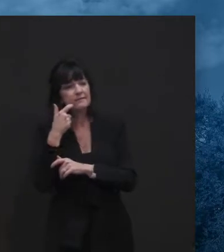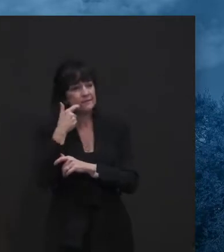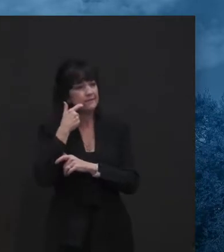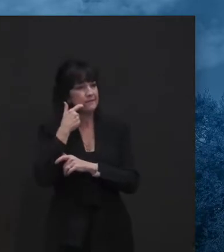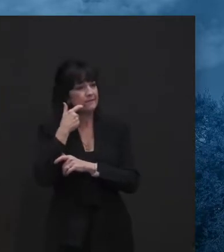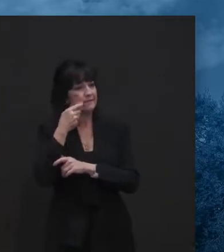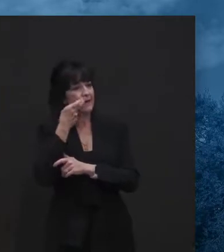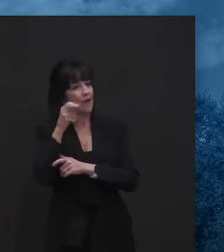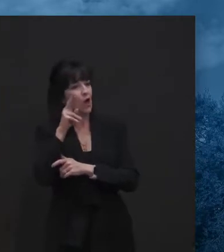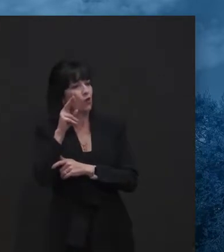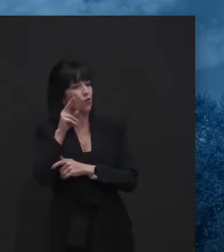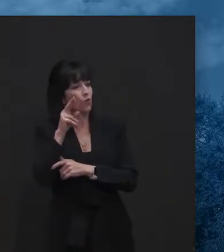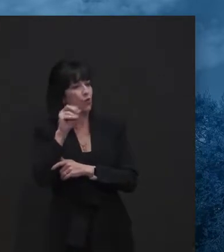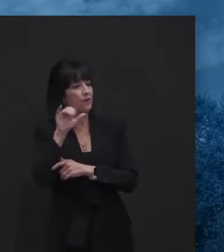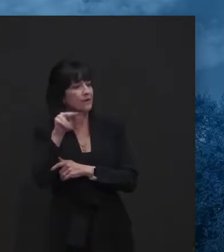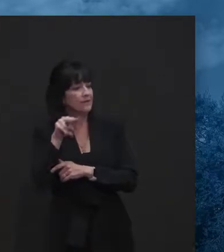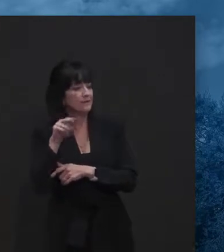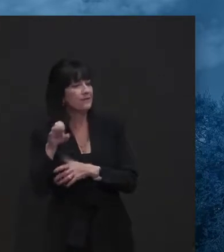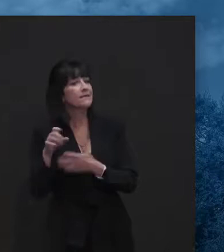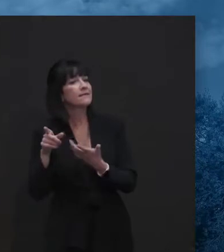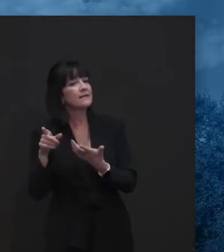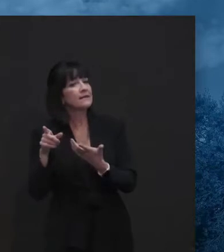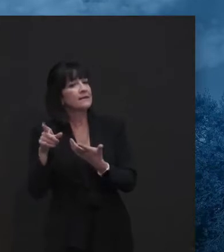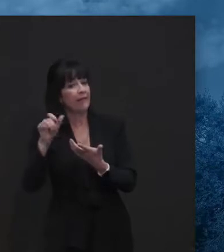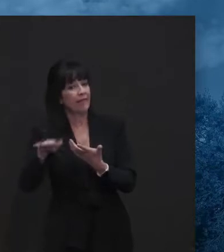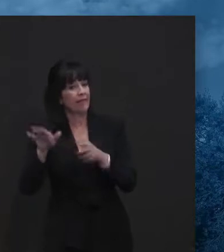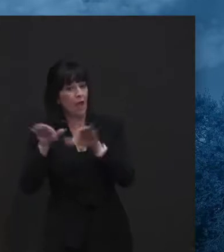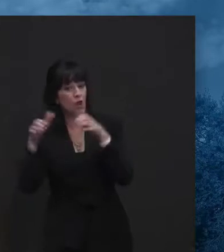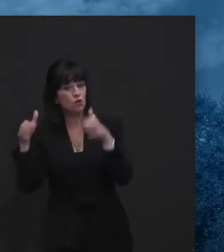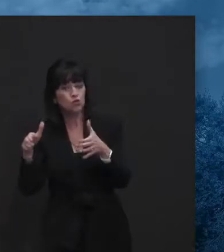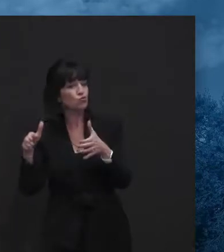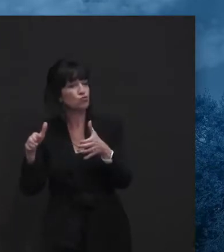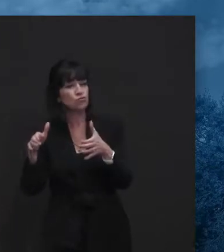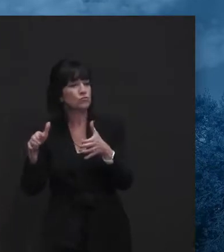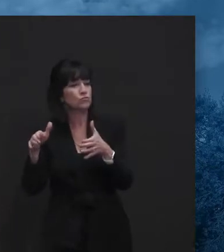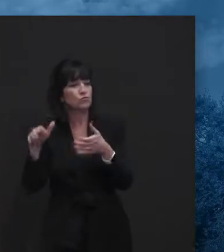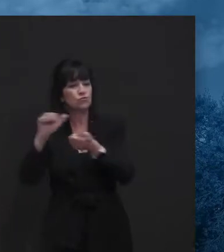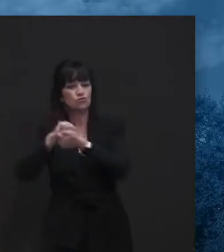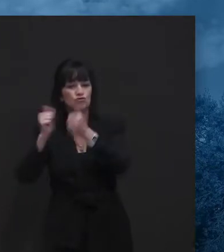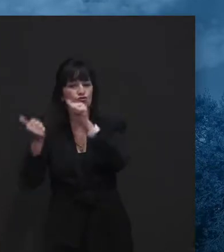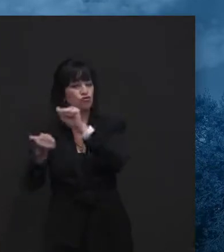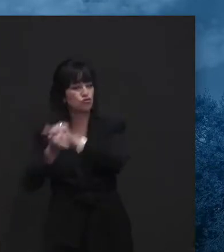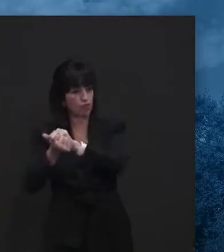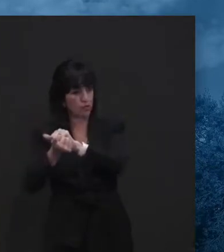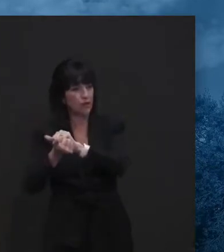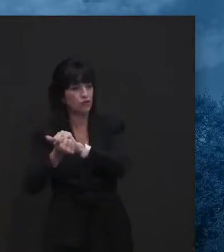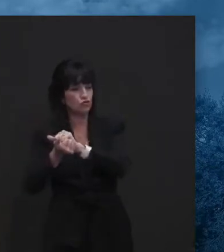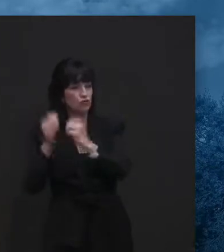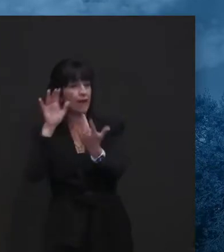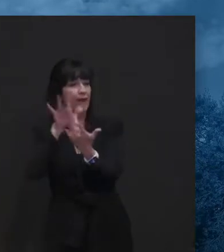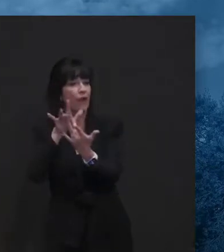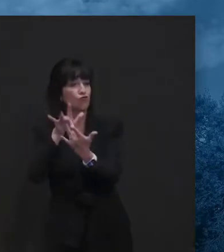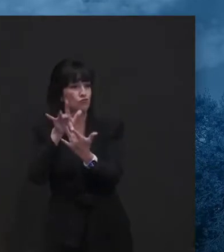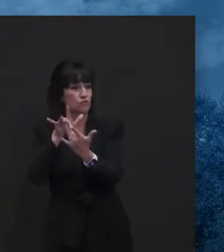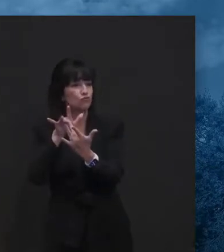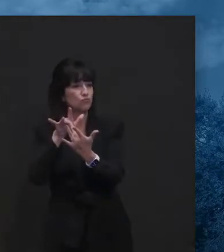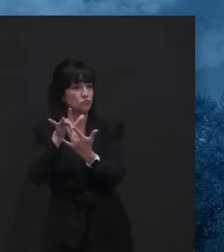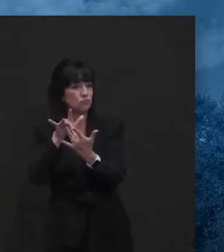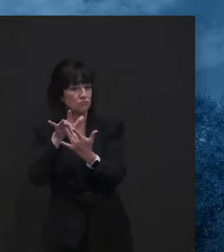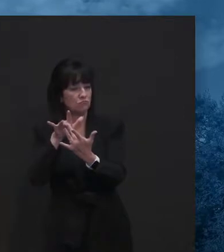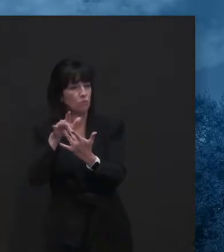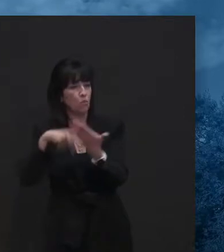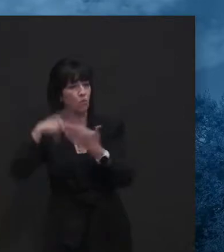converted their, uh, group into an outreach for homeless folks. And we made